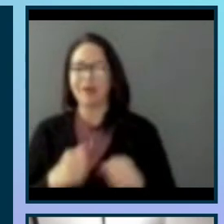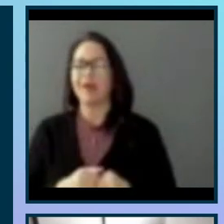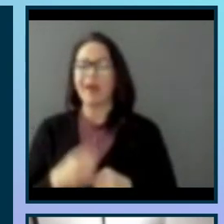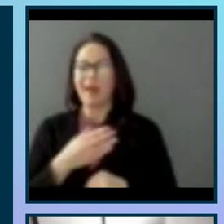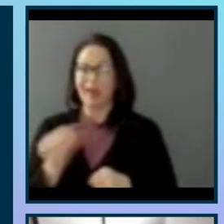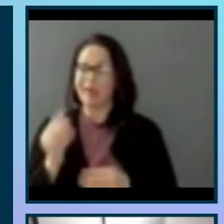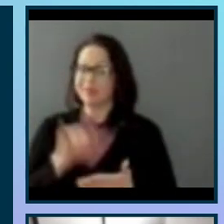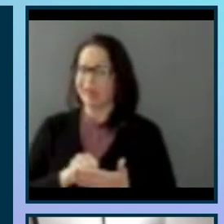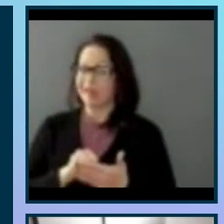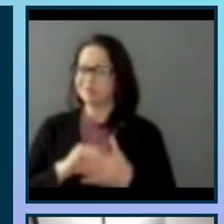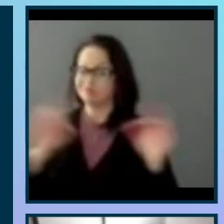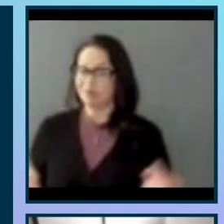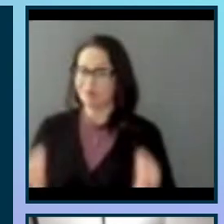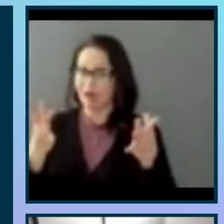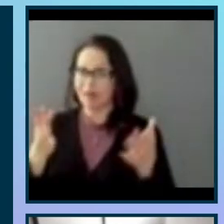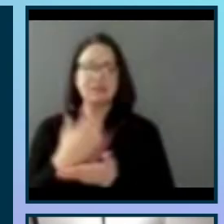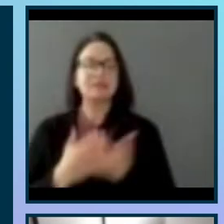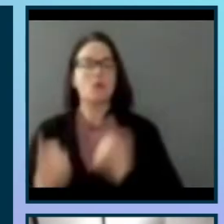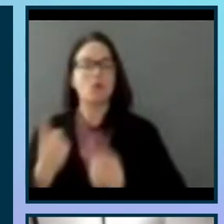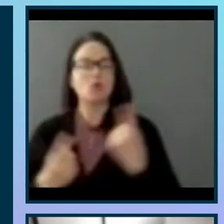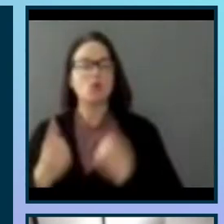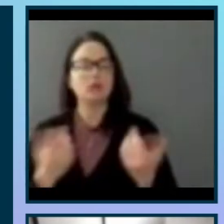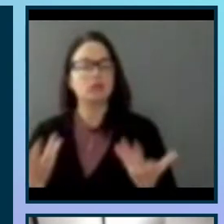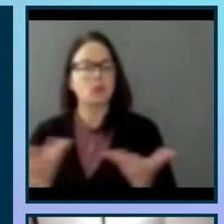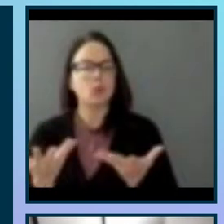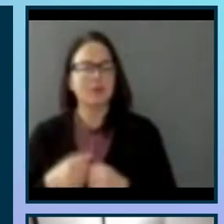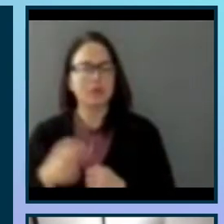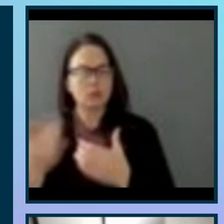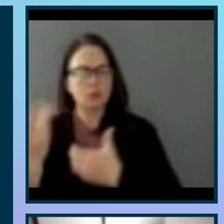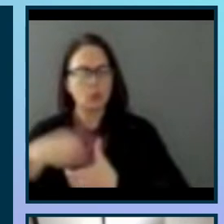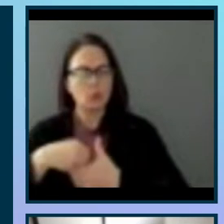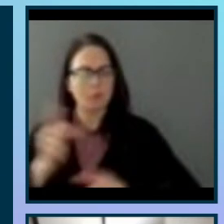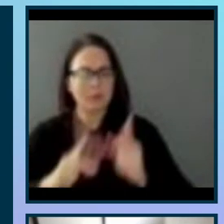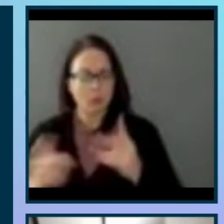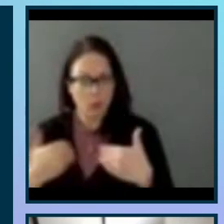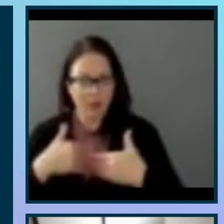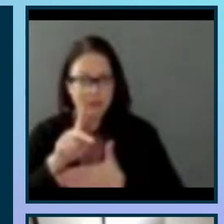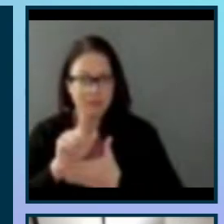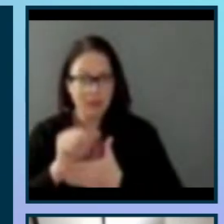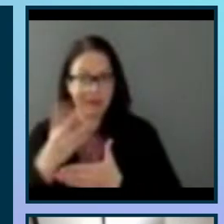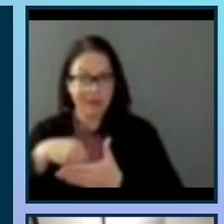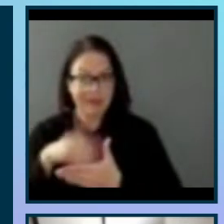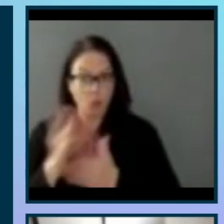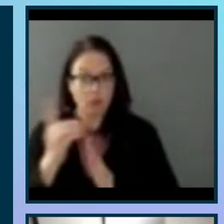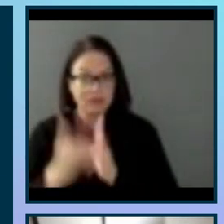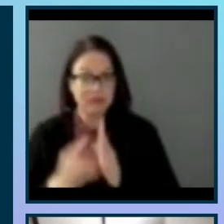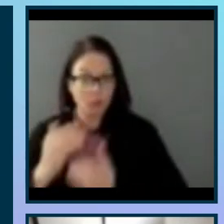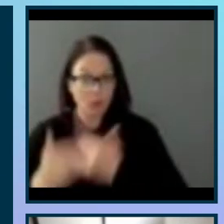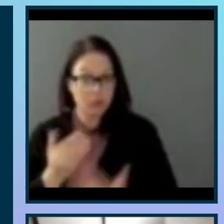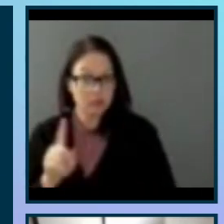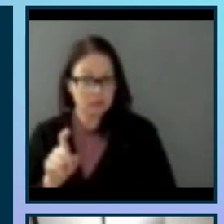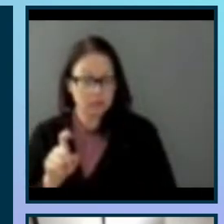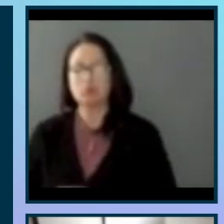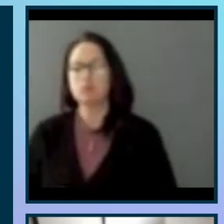So some questions to ask ourselves are, do you include people with disabilities in your design process? Are